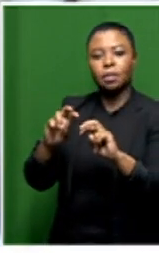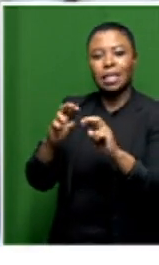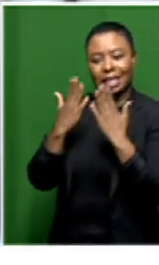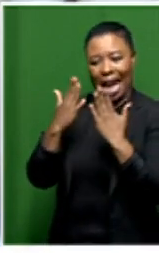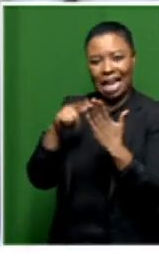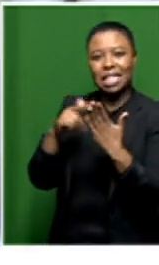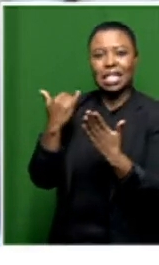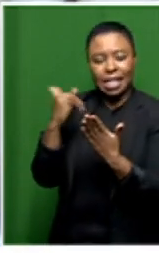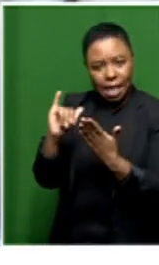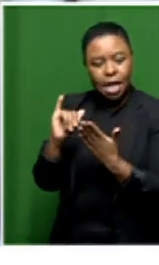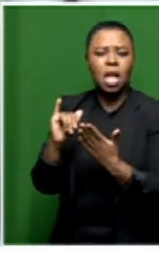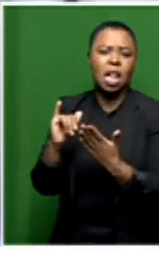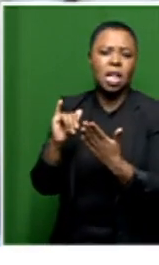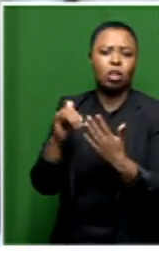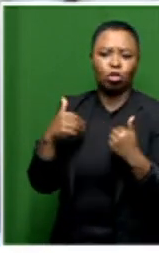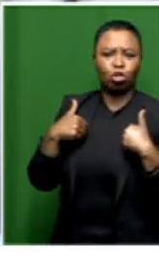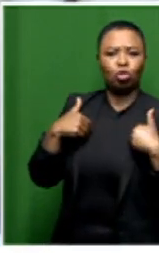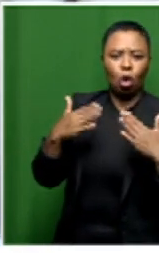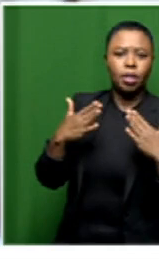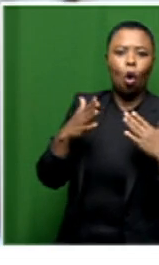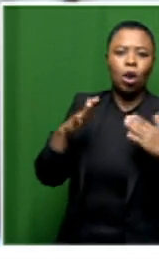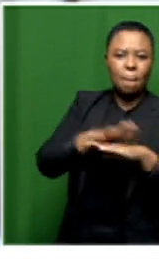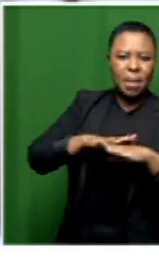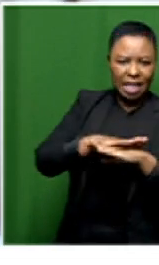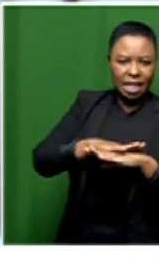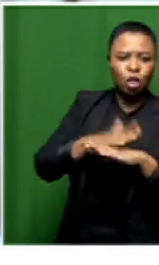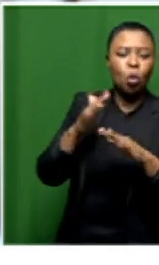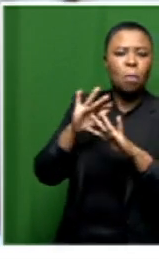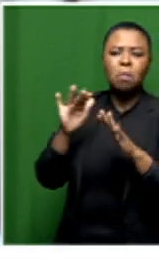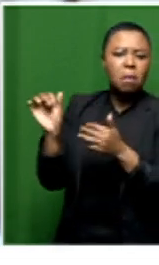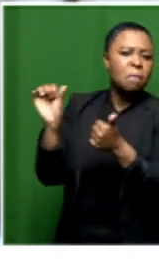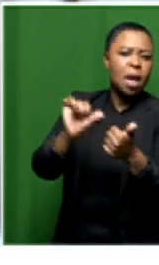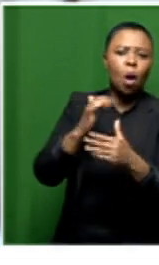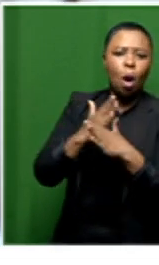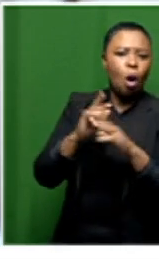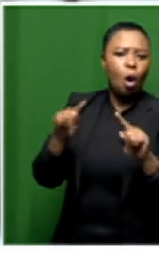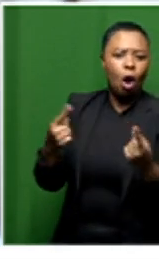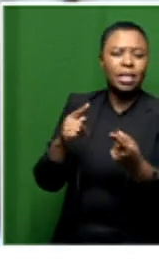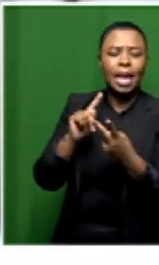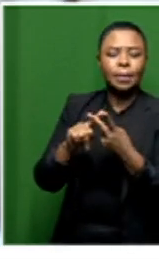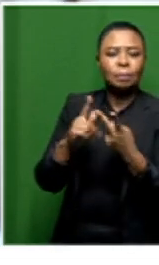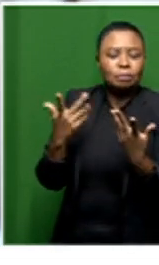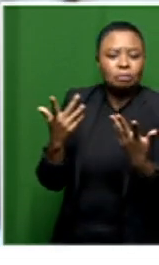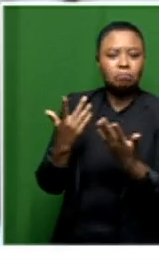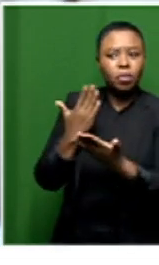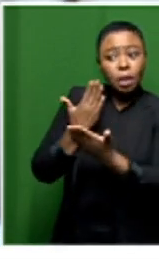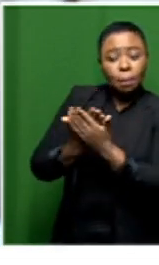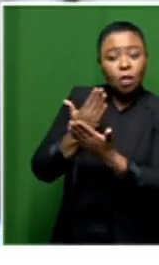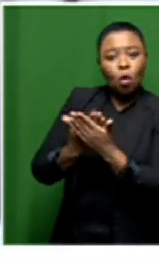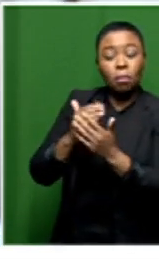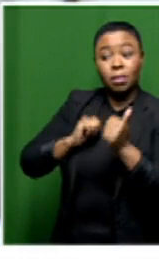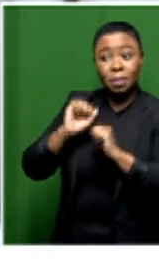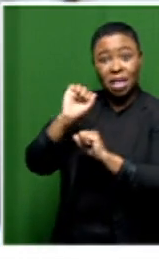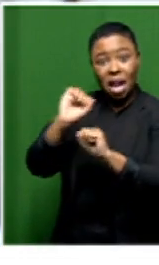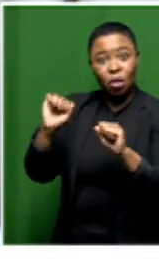but when people cannot physically return to work when they are incapable of performing uh optimally or performing their